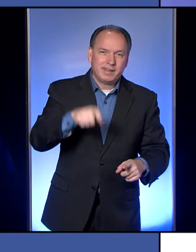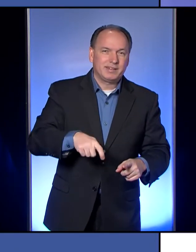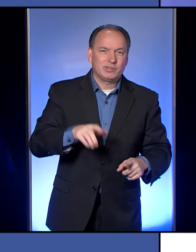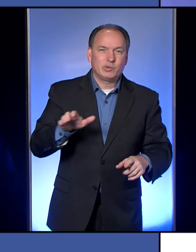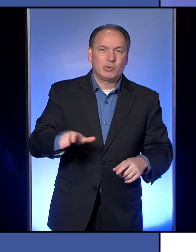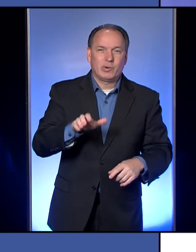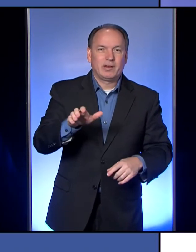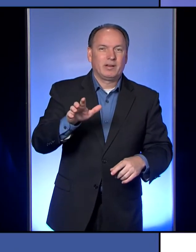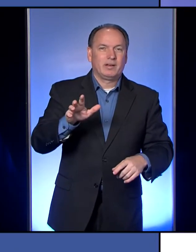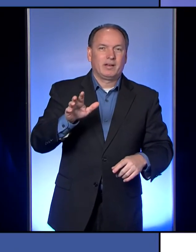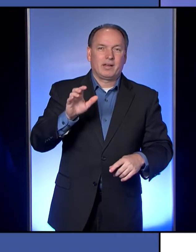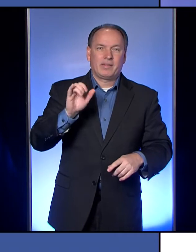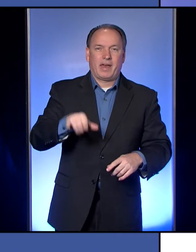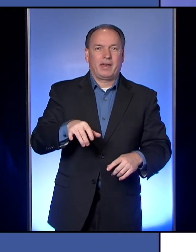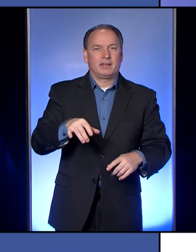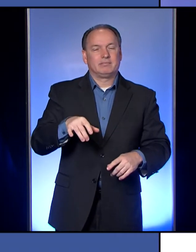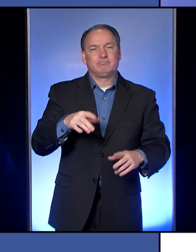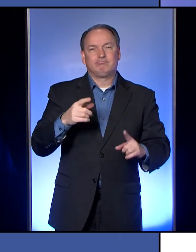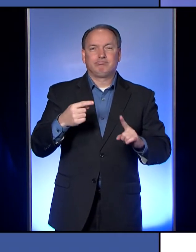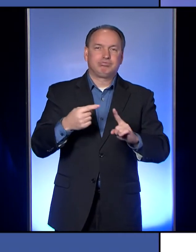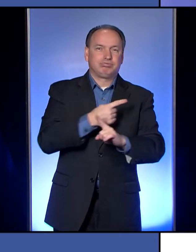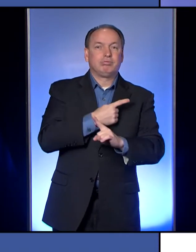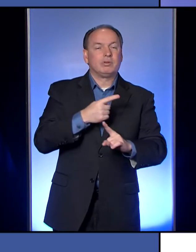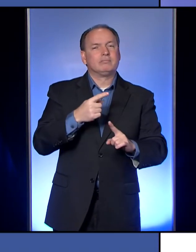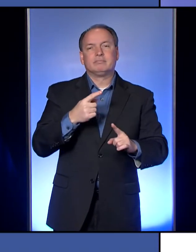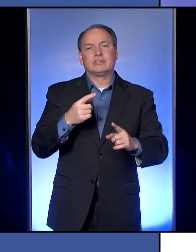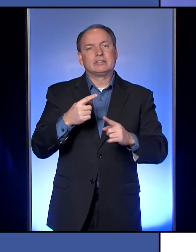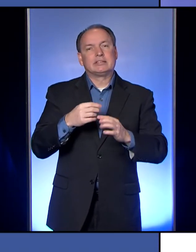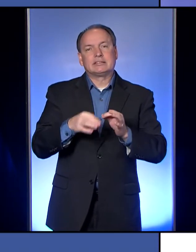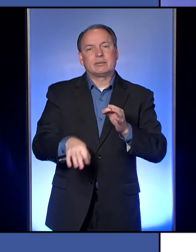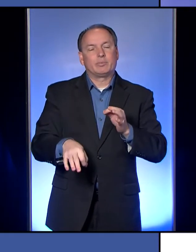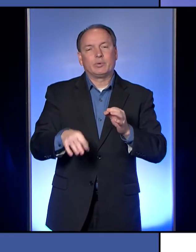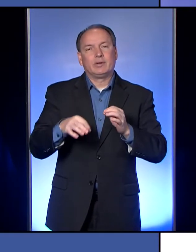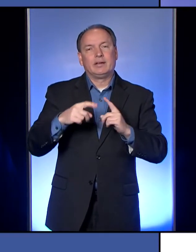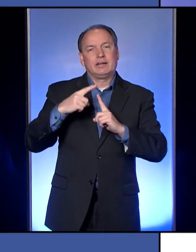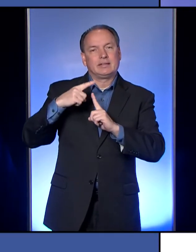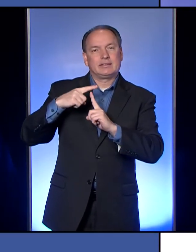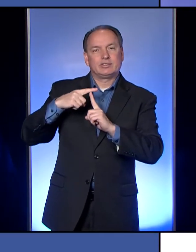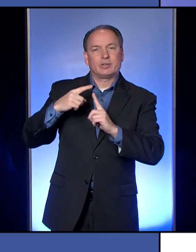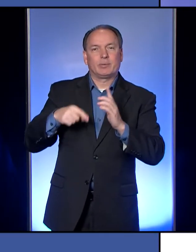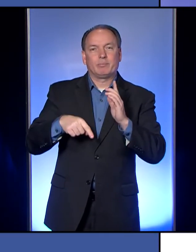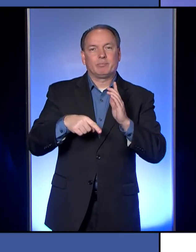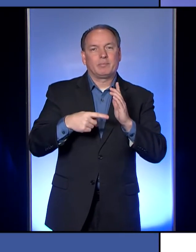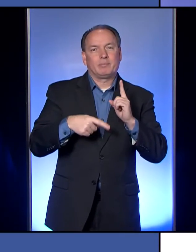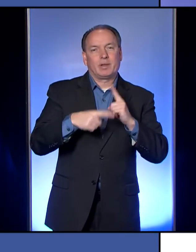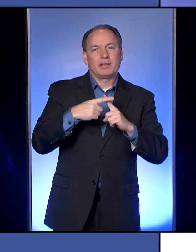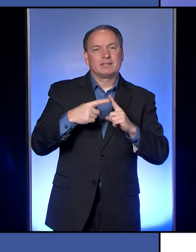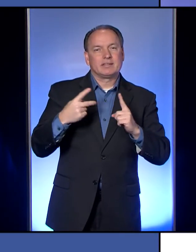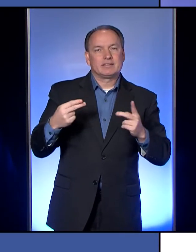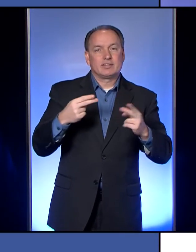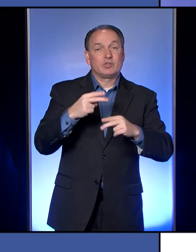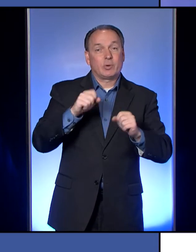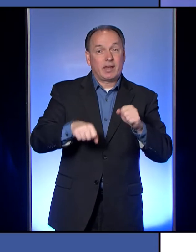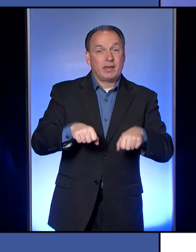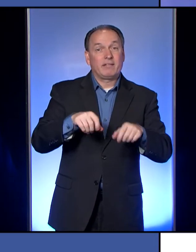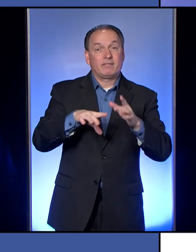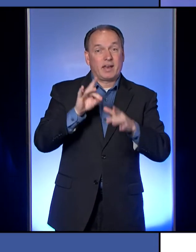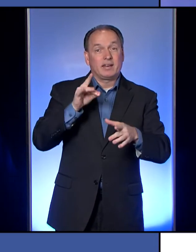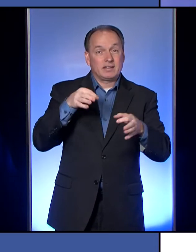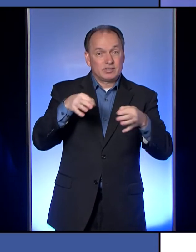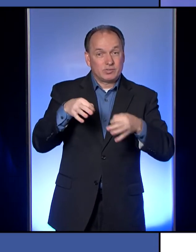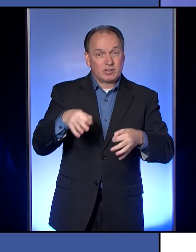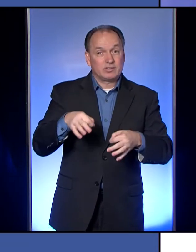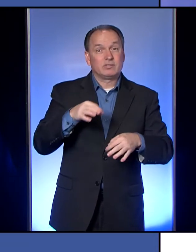anything, uh, drastic, a t-shirt and a pair of scissors and cut out that and the directions for how to do that. You can find them right on our website,